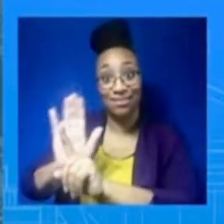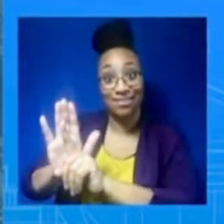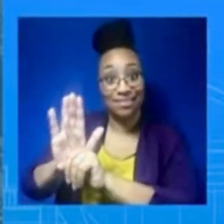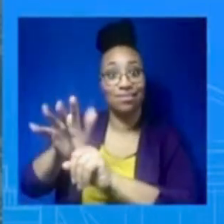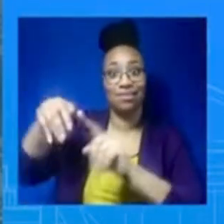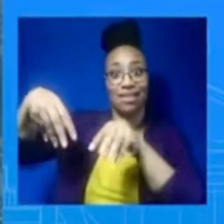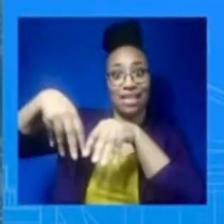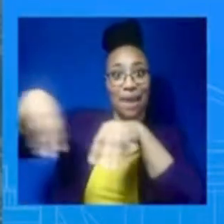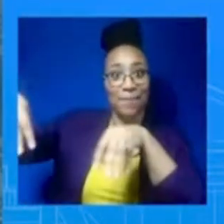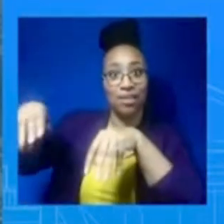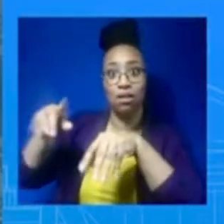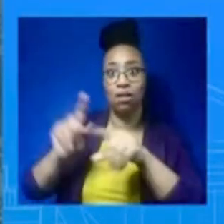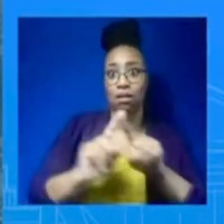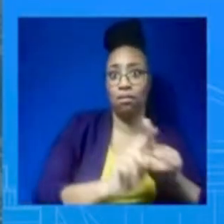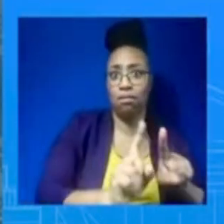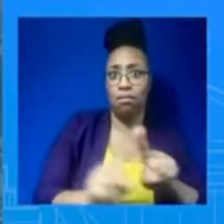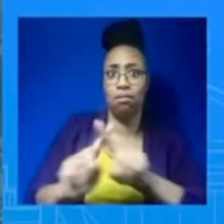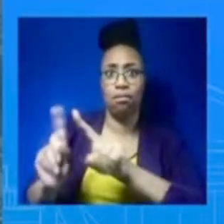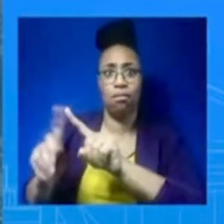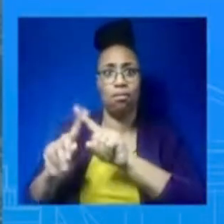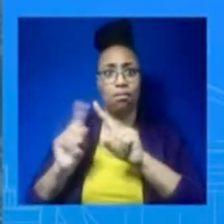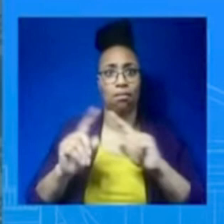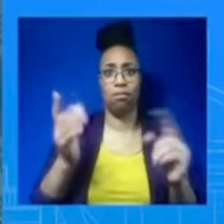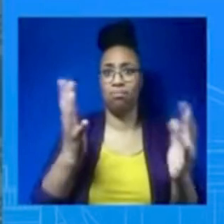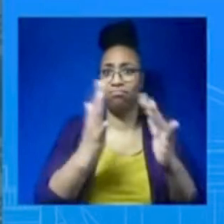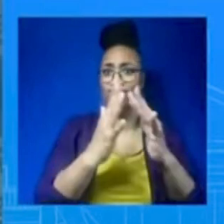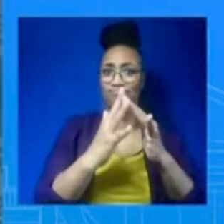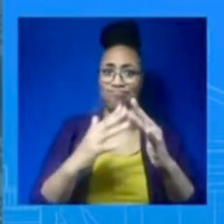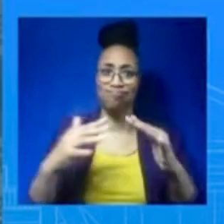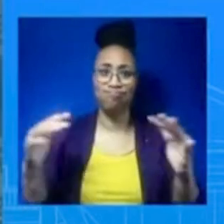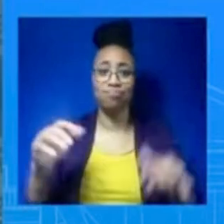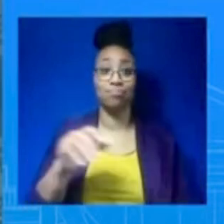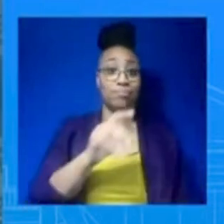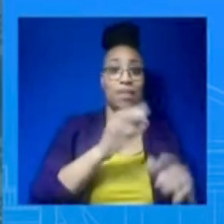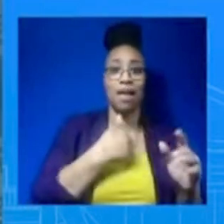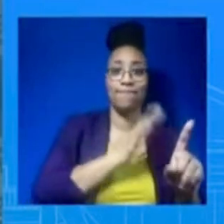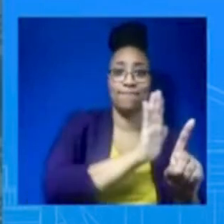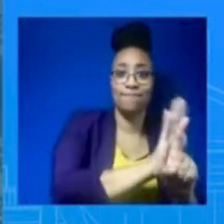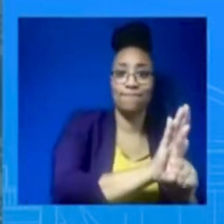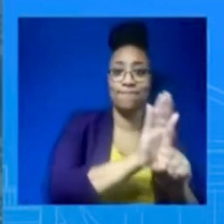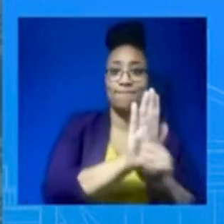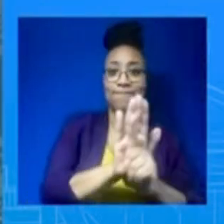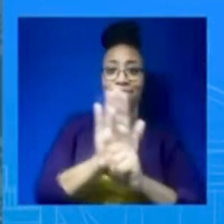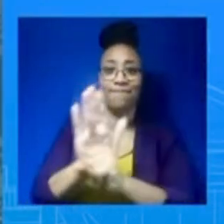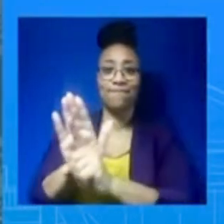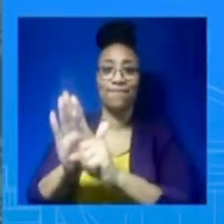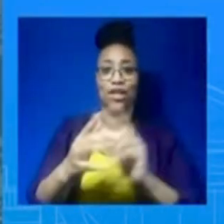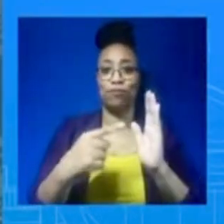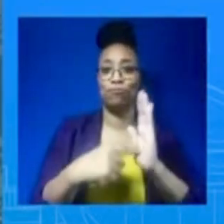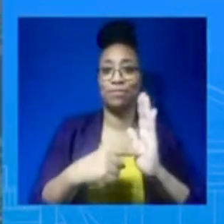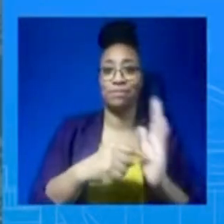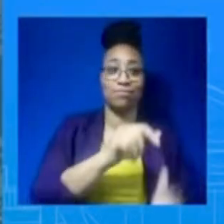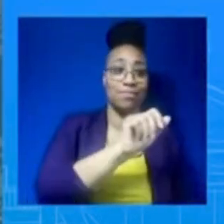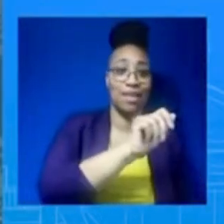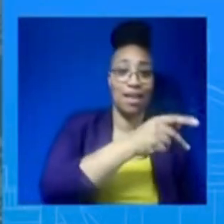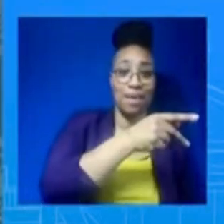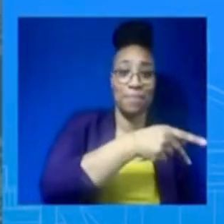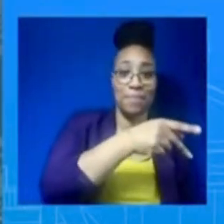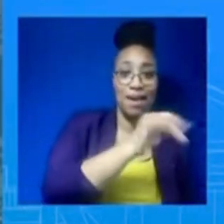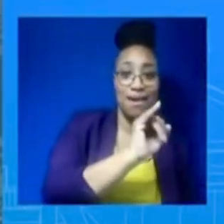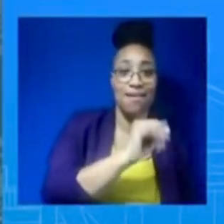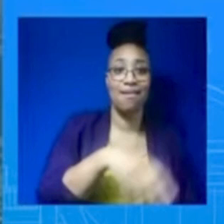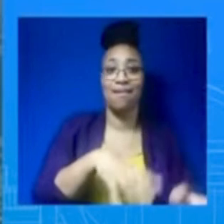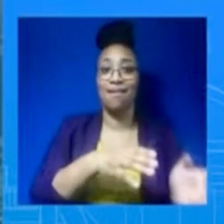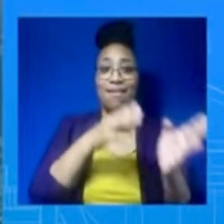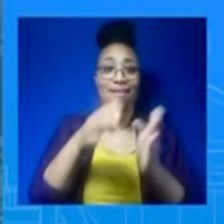14 percent of our appointees identified as Asian American, Native Hawaiian, or Pacific Islanders. So this is a President that has made a priority to